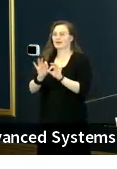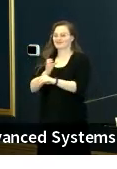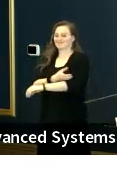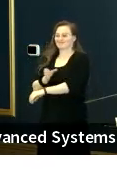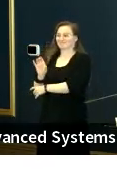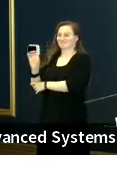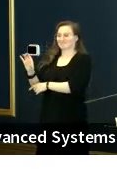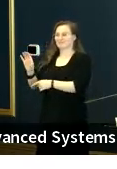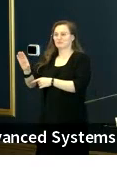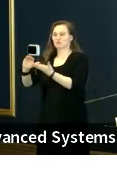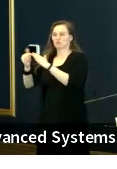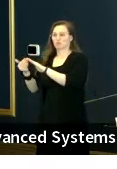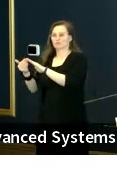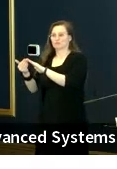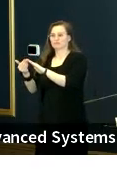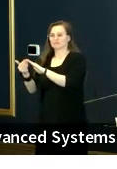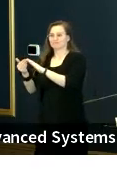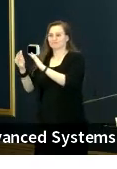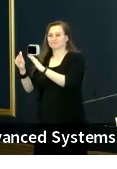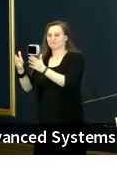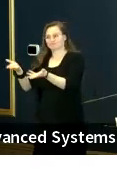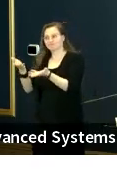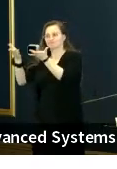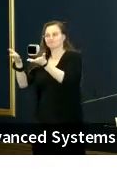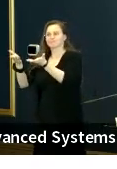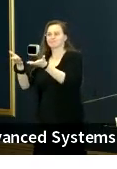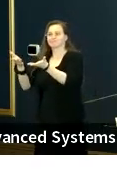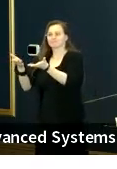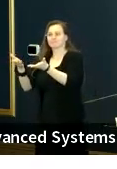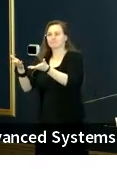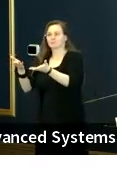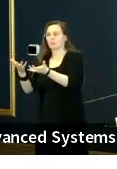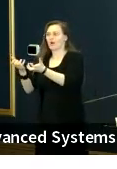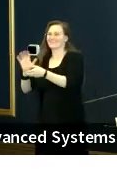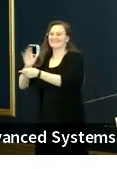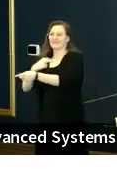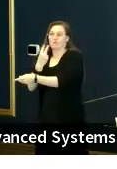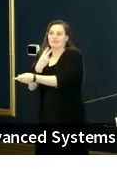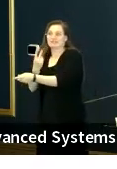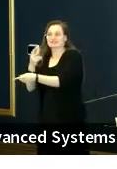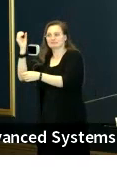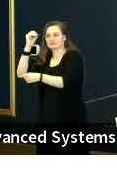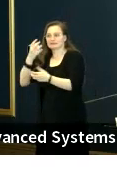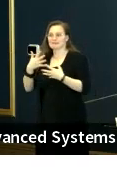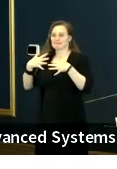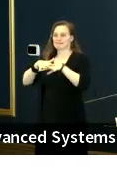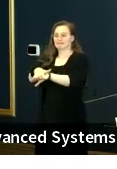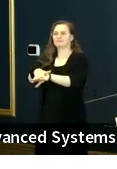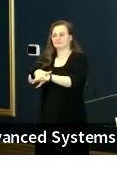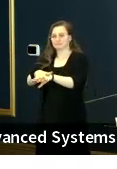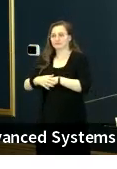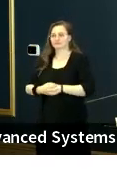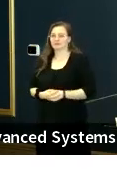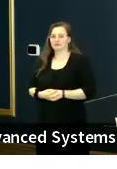actual legislation in turn and making sure that it's implemented with those voices, hence the saying nothing for us without us.